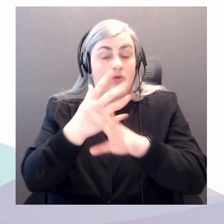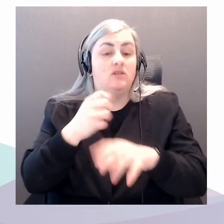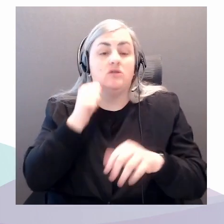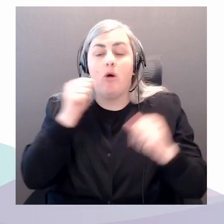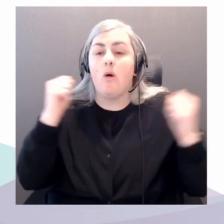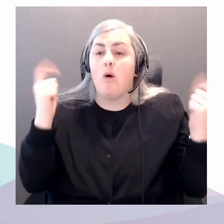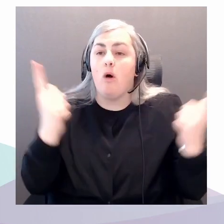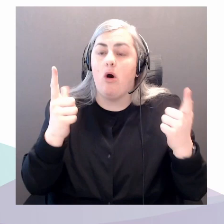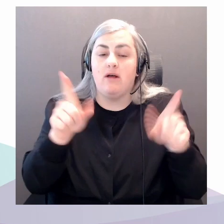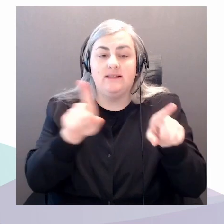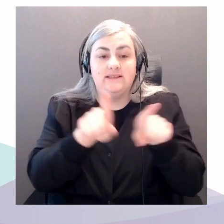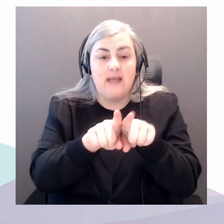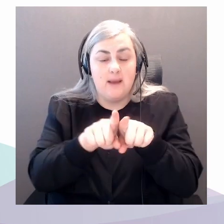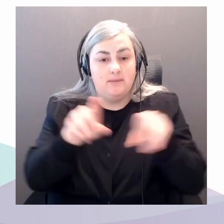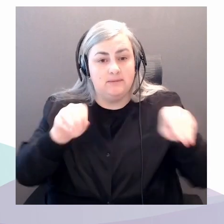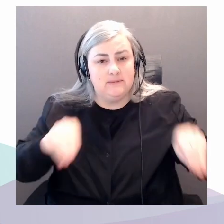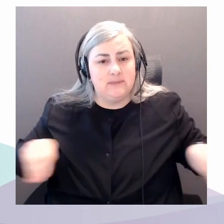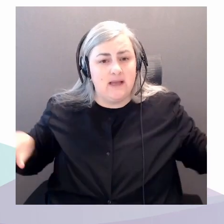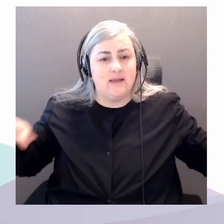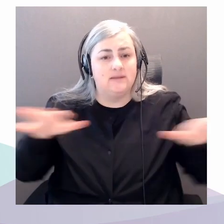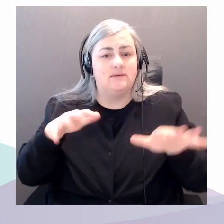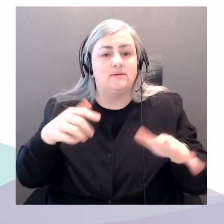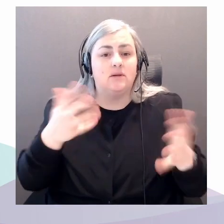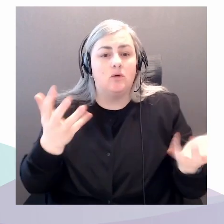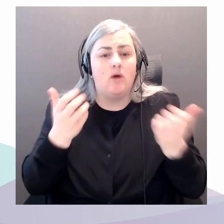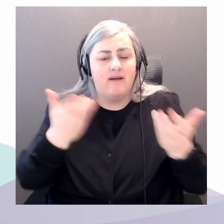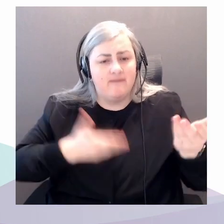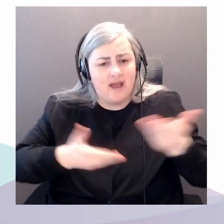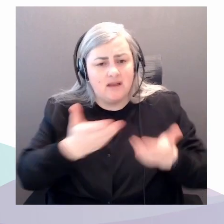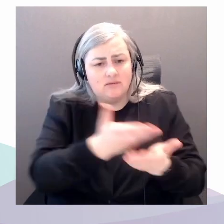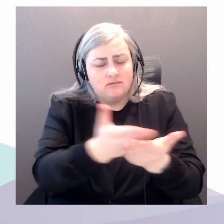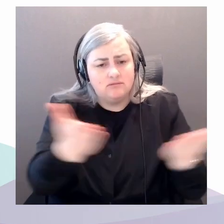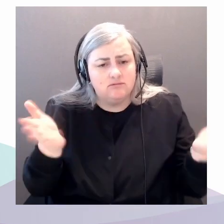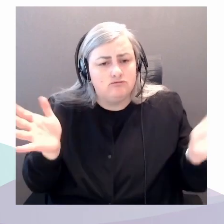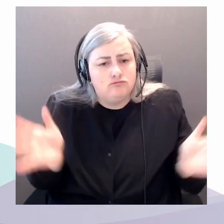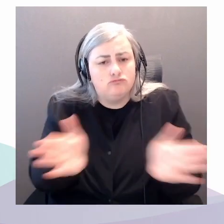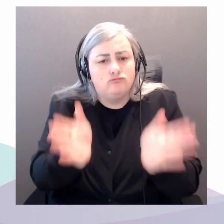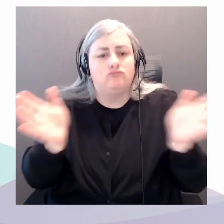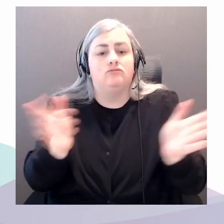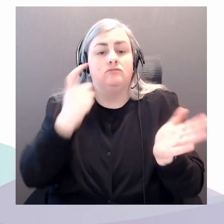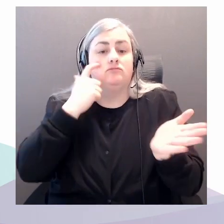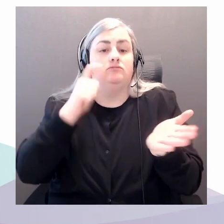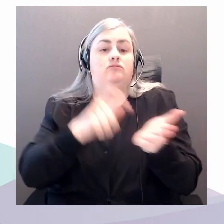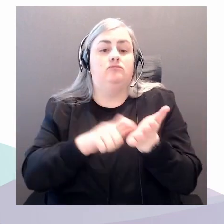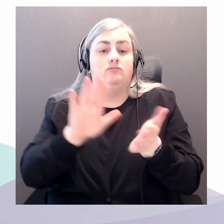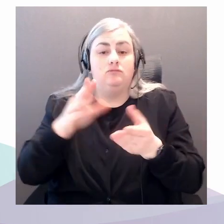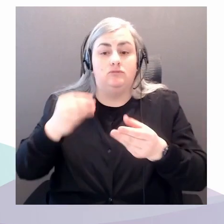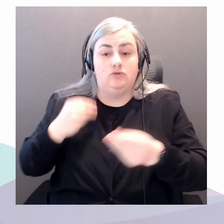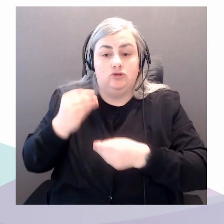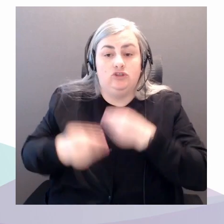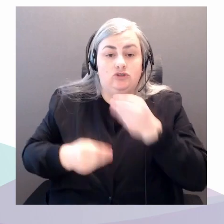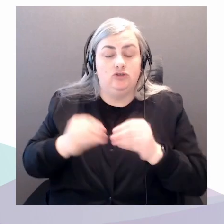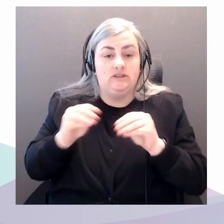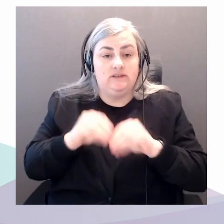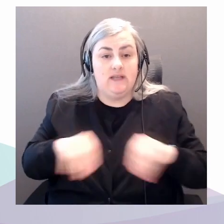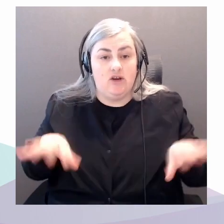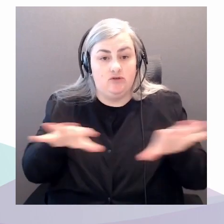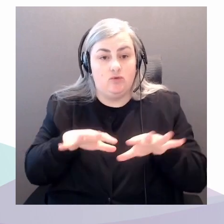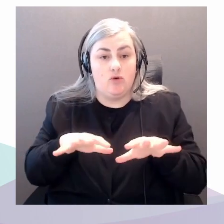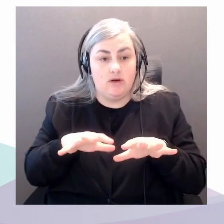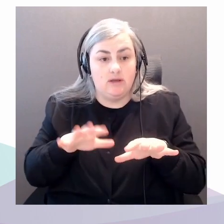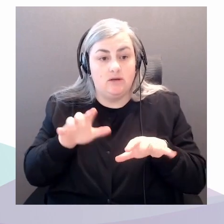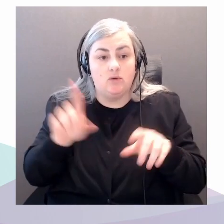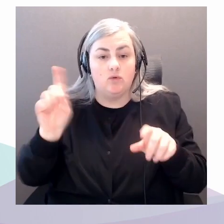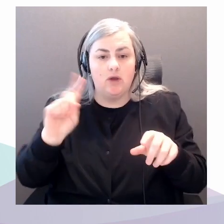to acknowledge the traditional territory you are on and the current treaty holders. I'm speaking to you